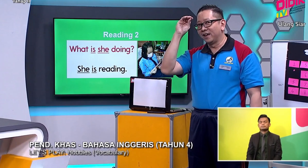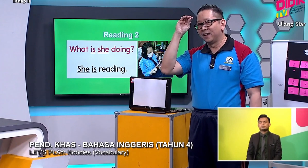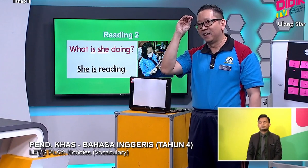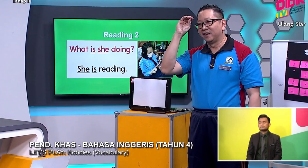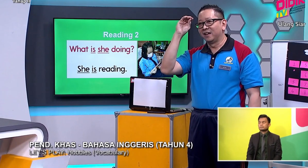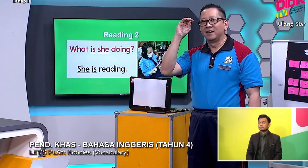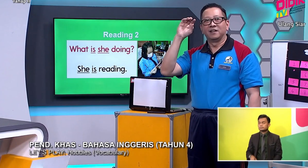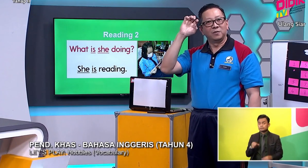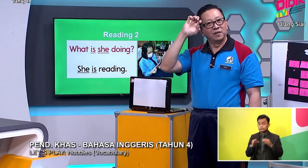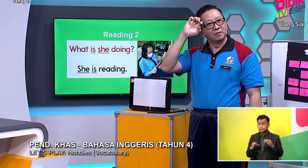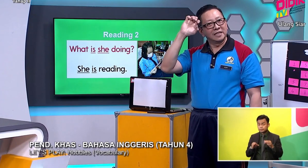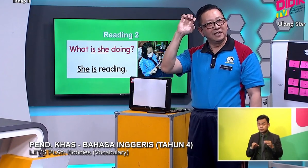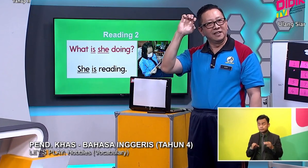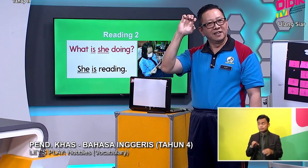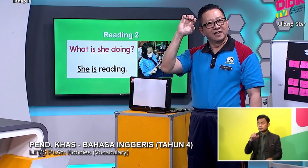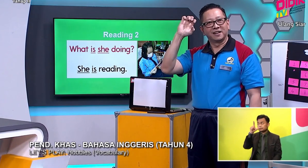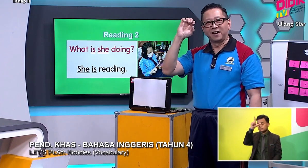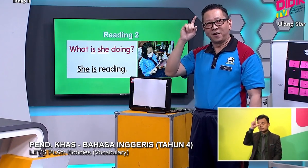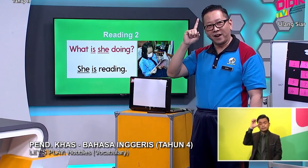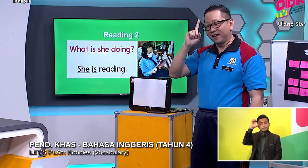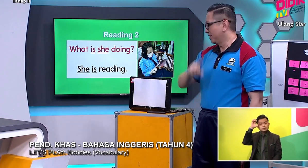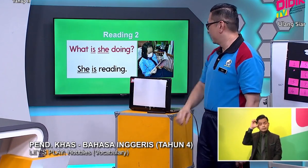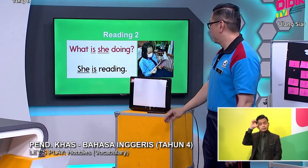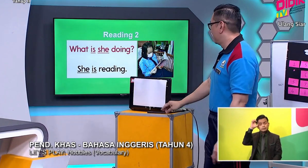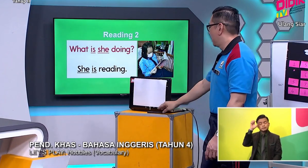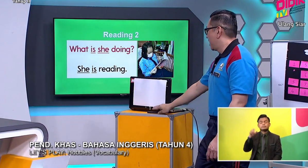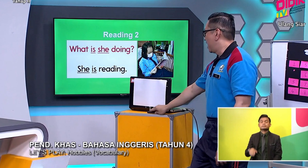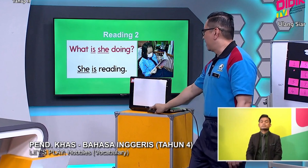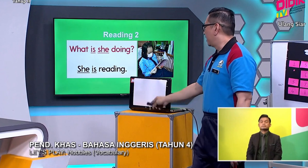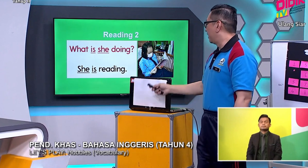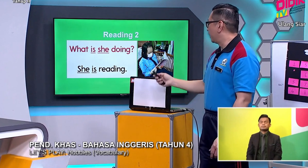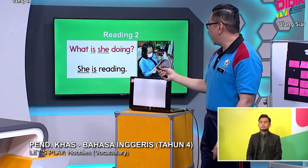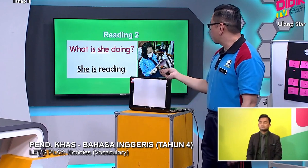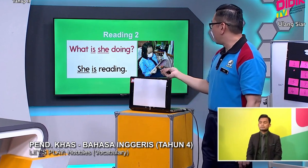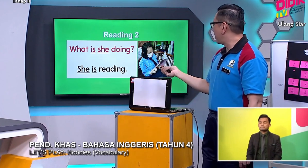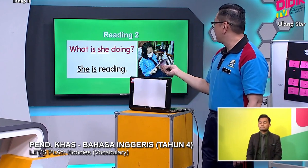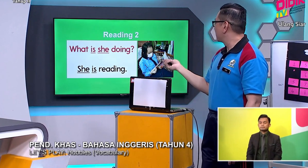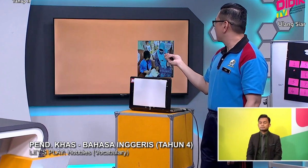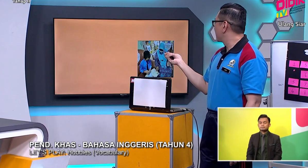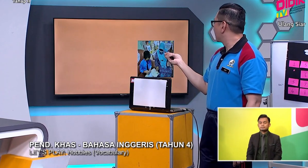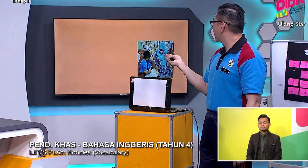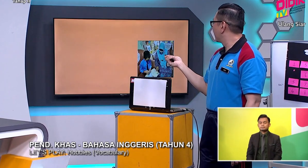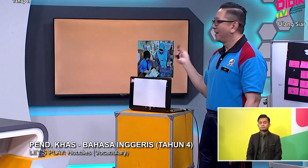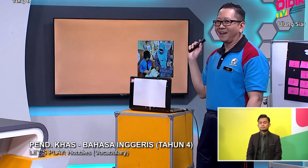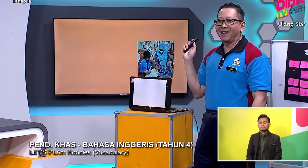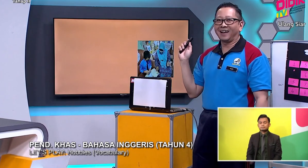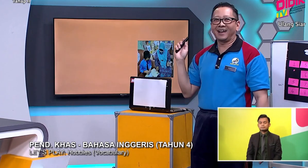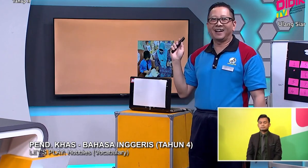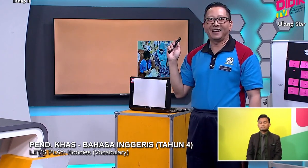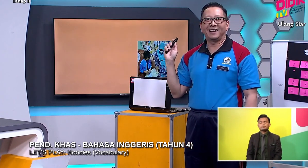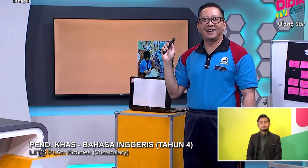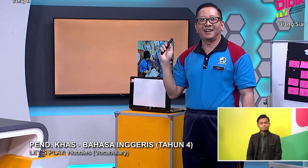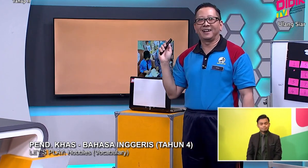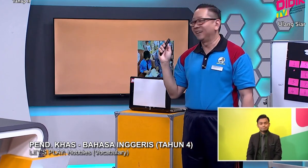boy We use He Alright And then the next one Ha